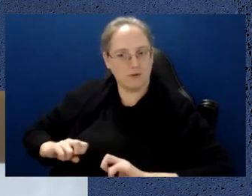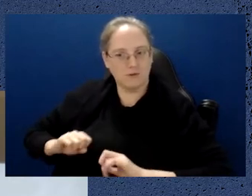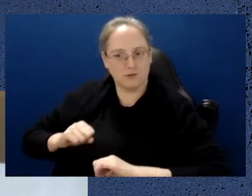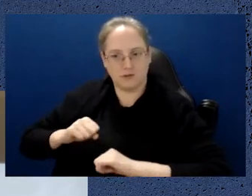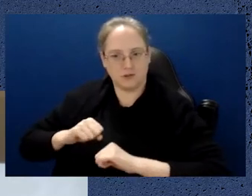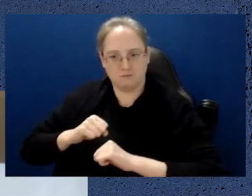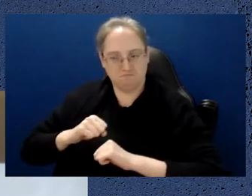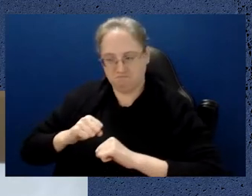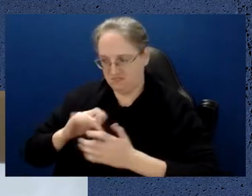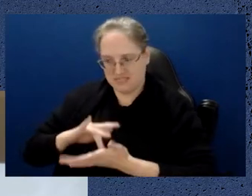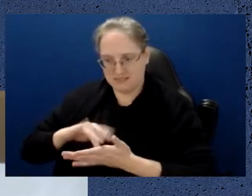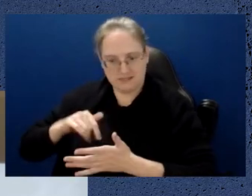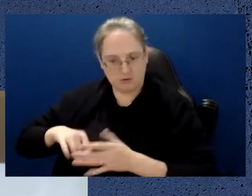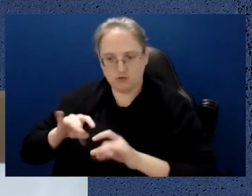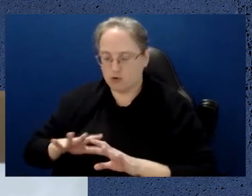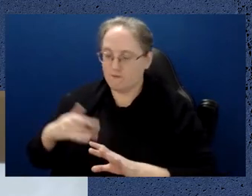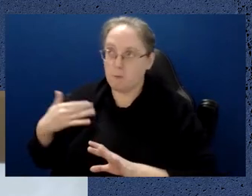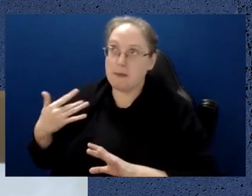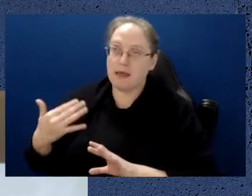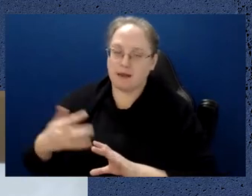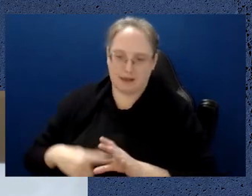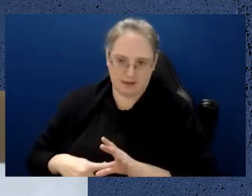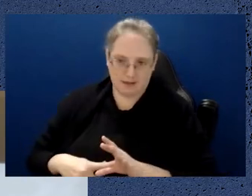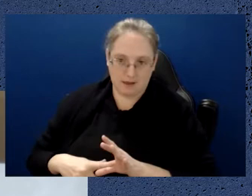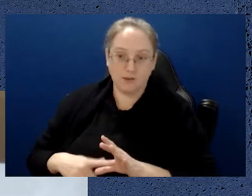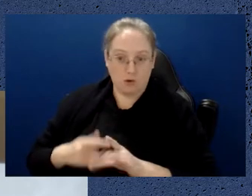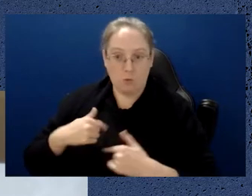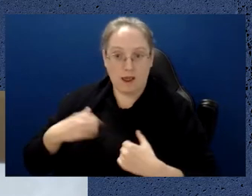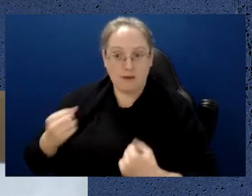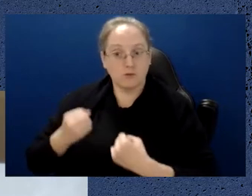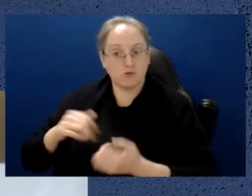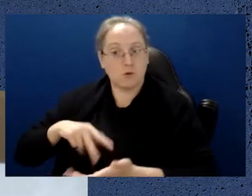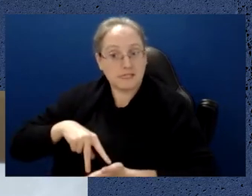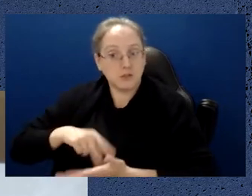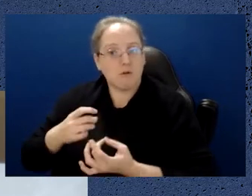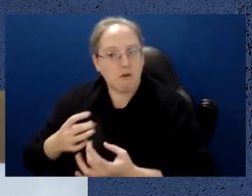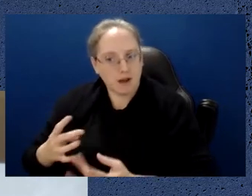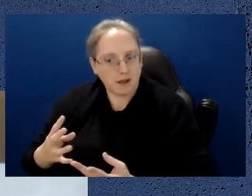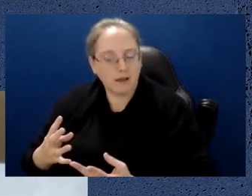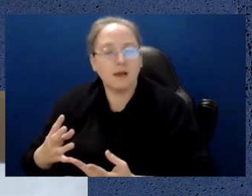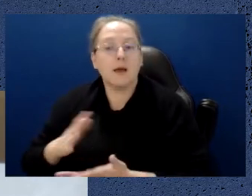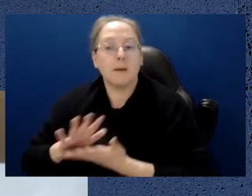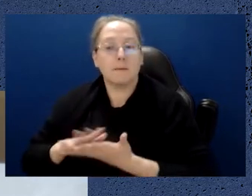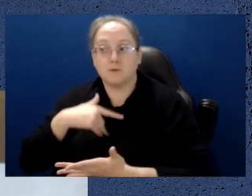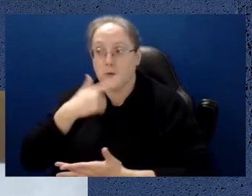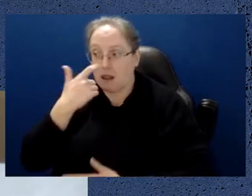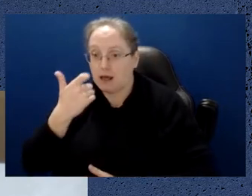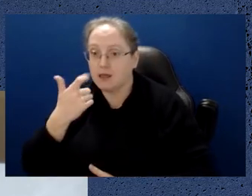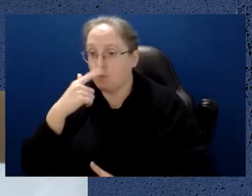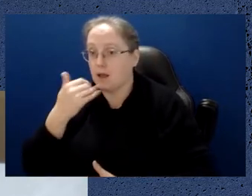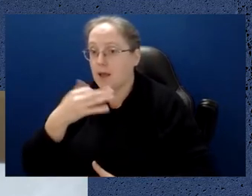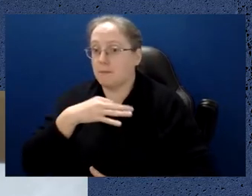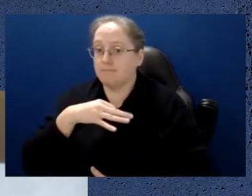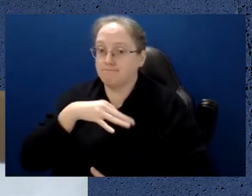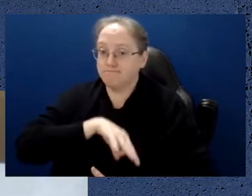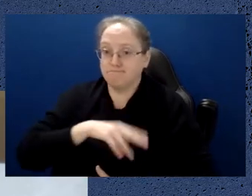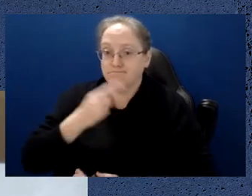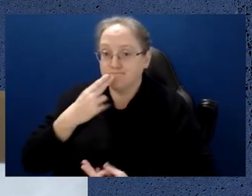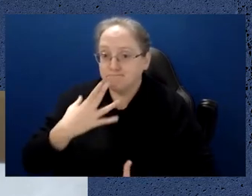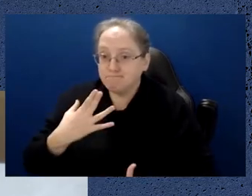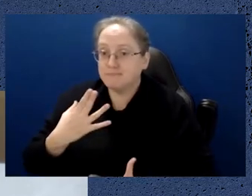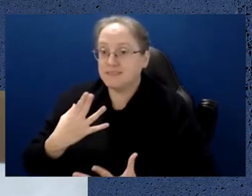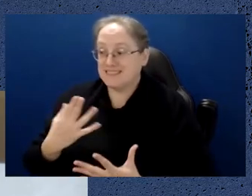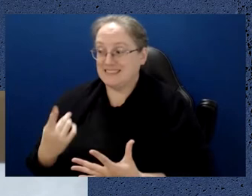in this area and has been building that from a fundamental research base in Australia for many decades.